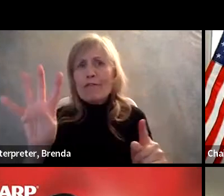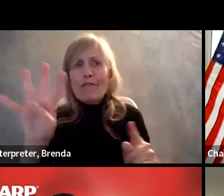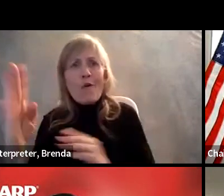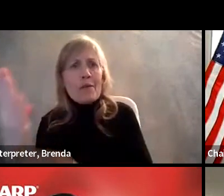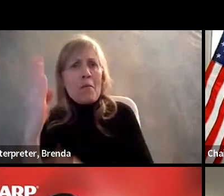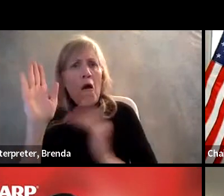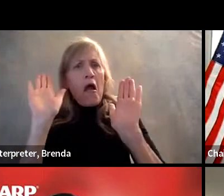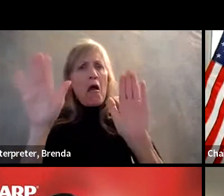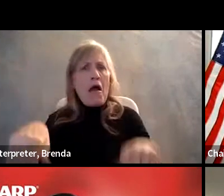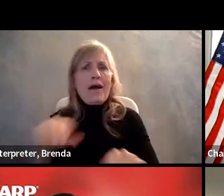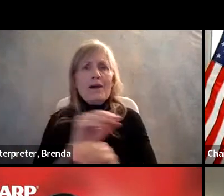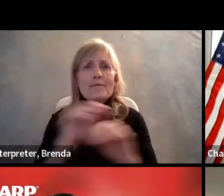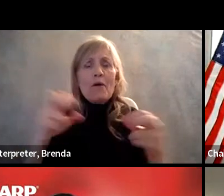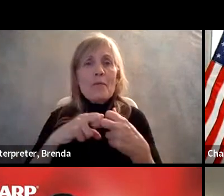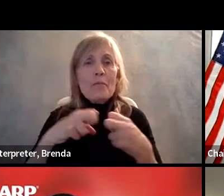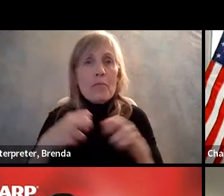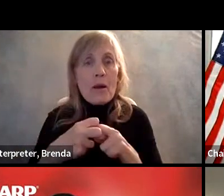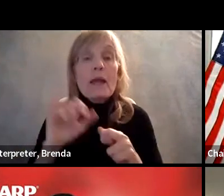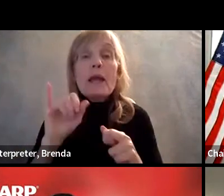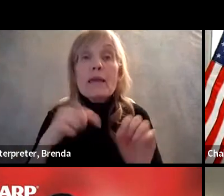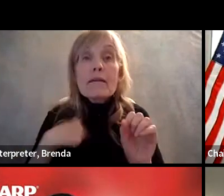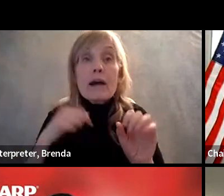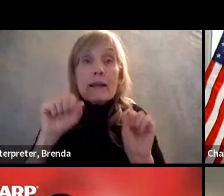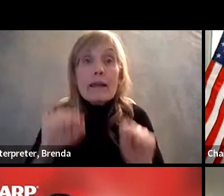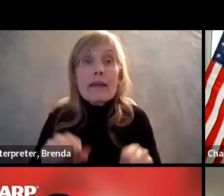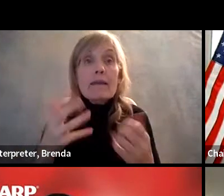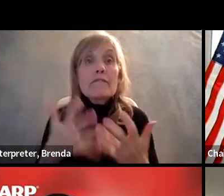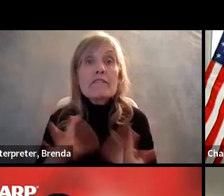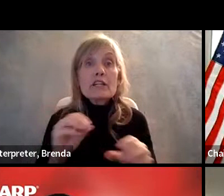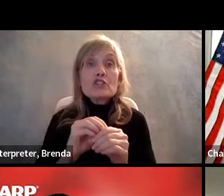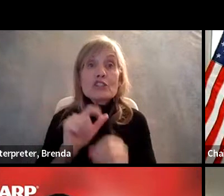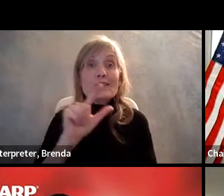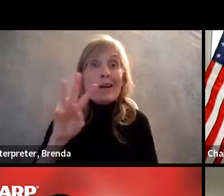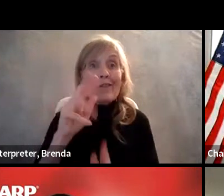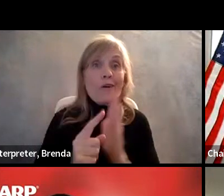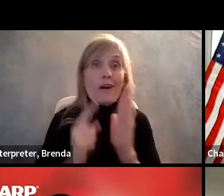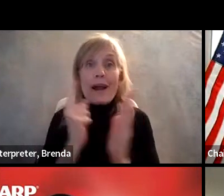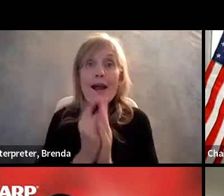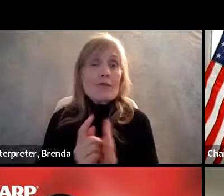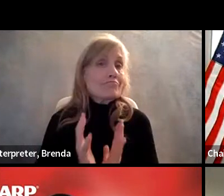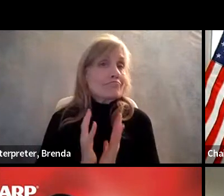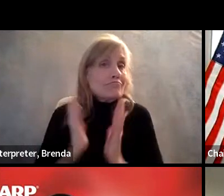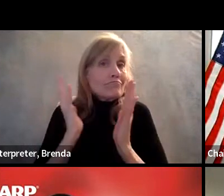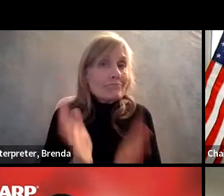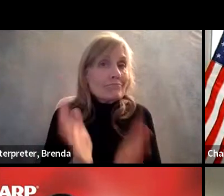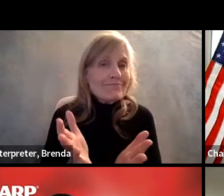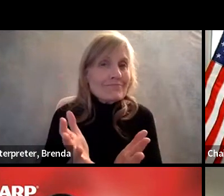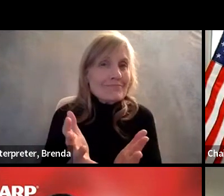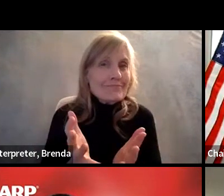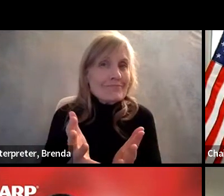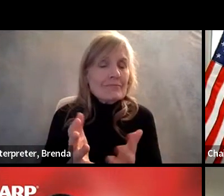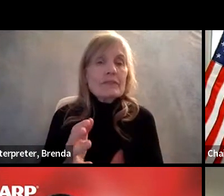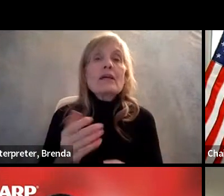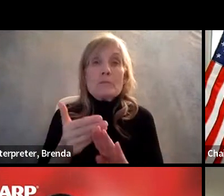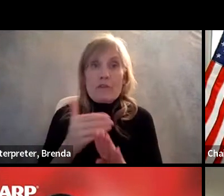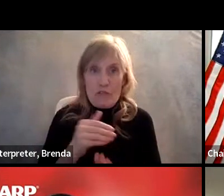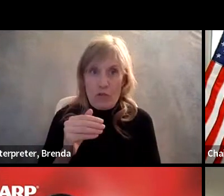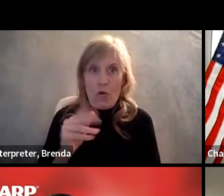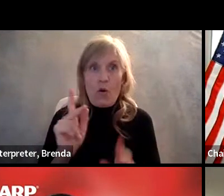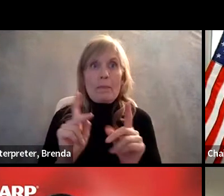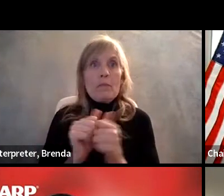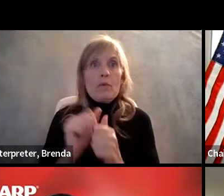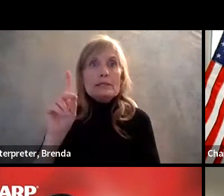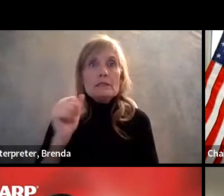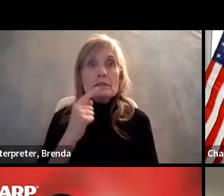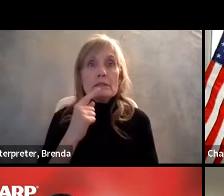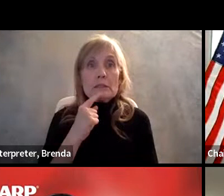I'm, as long as I get it done within a 24 hour period, it's okay. Whereas when people with disabilities used to ask for that kind of flexibility, would